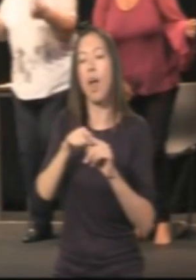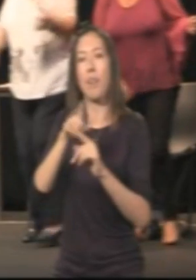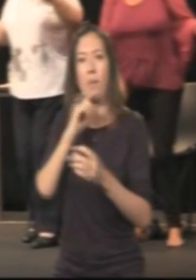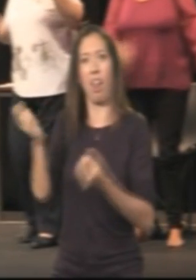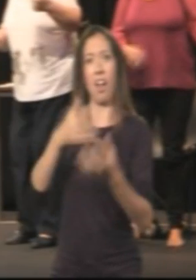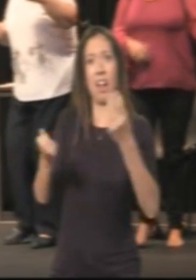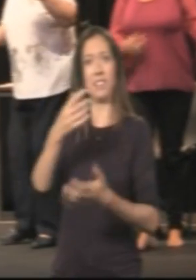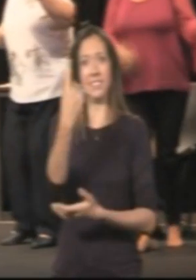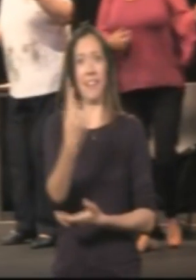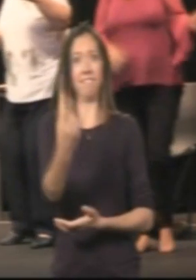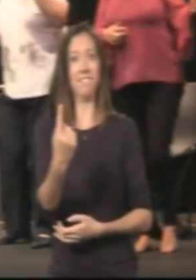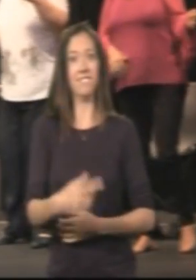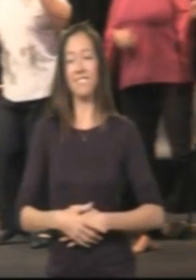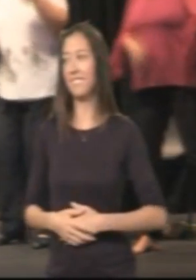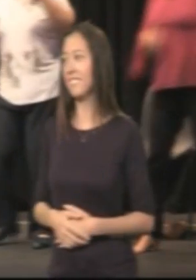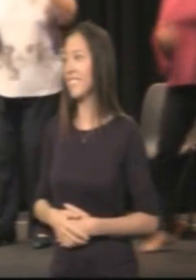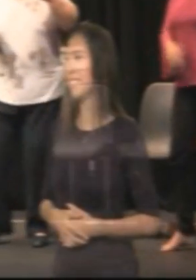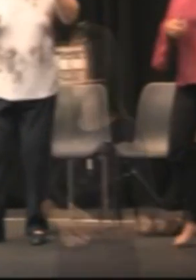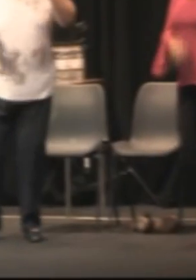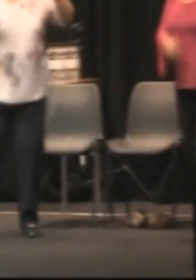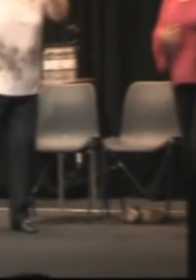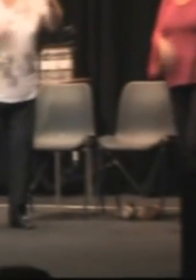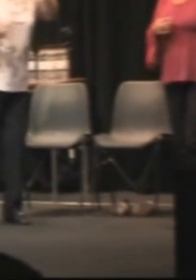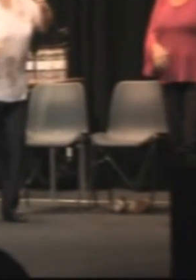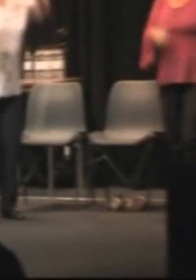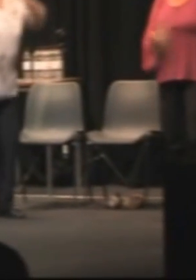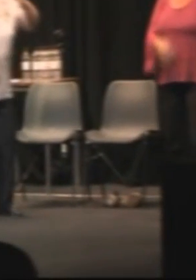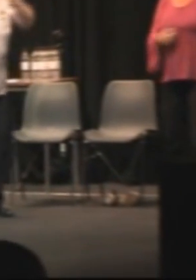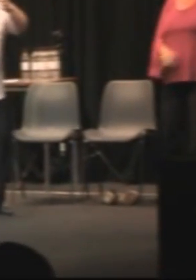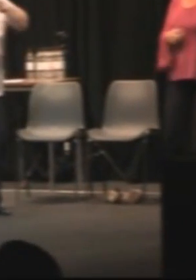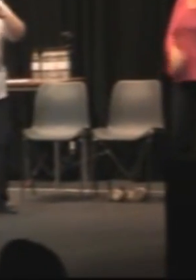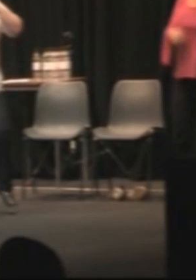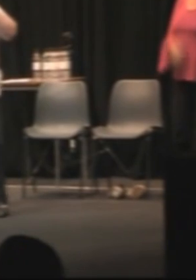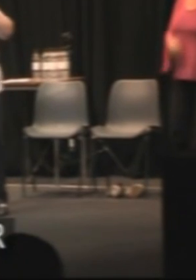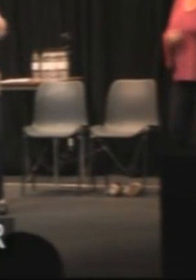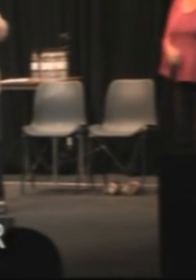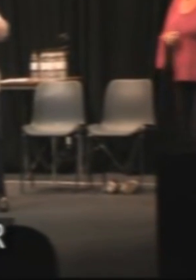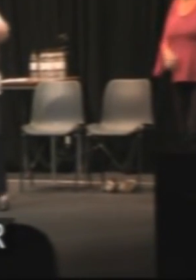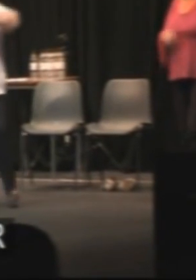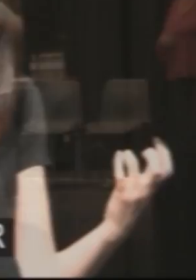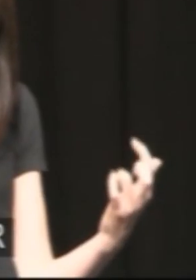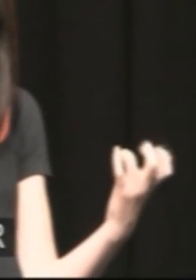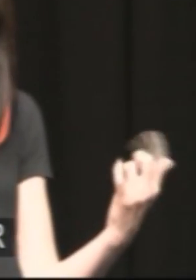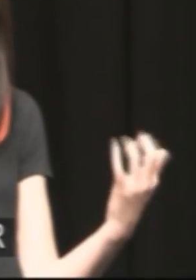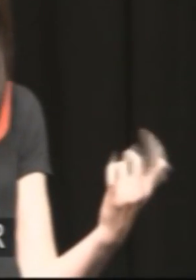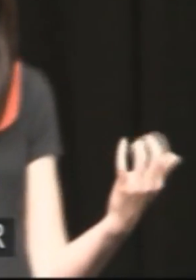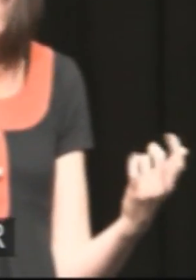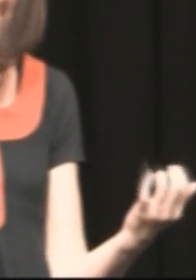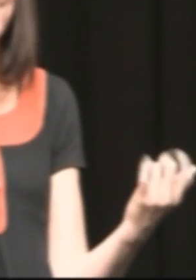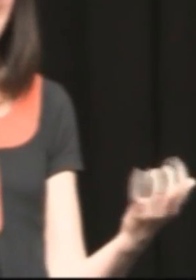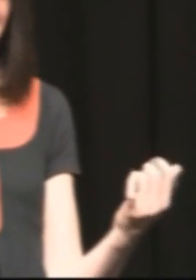my suggestion, but the lad in their own flair. Do you want to, get up, get yours. That's it, yep. That's it.